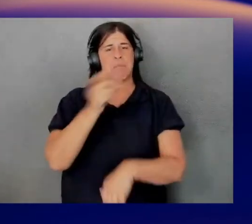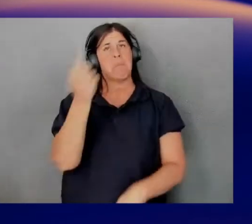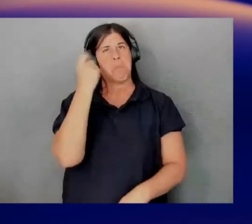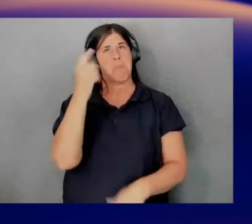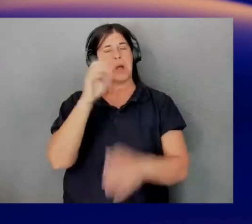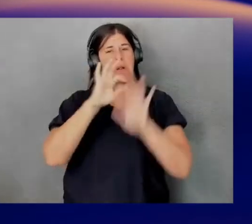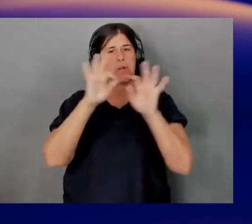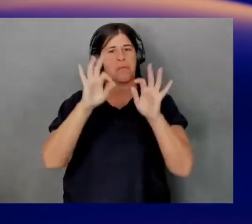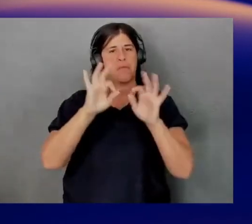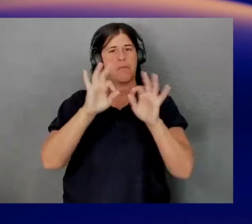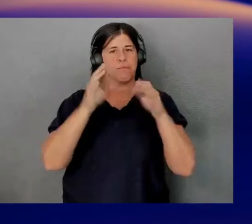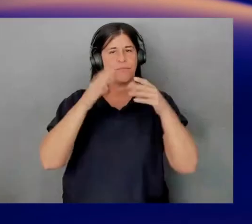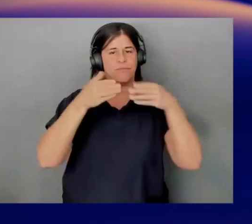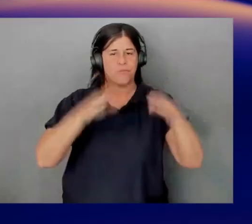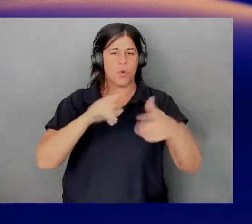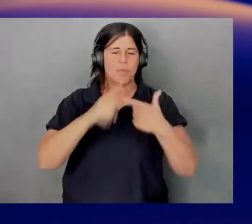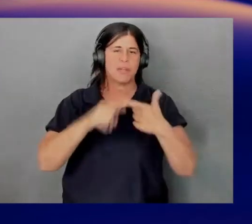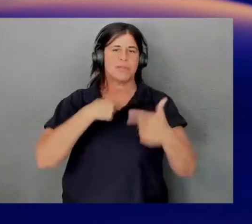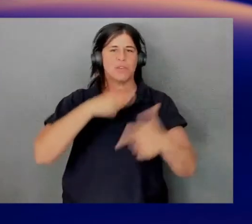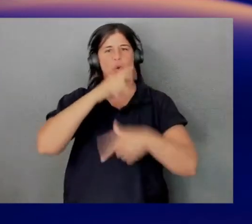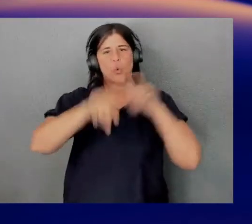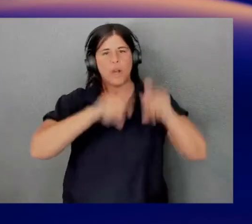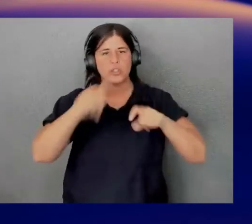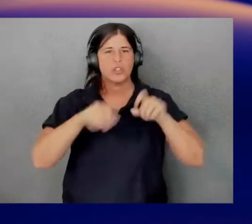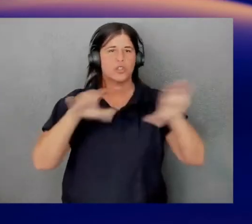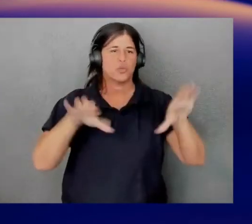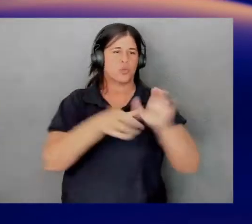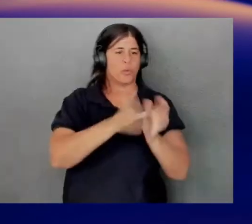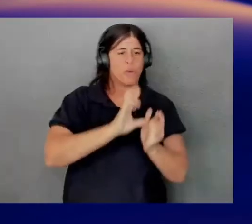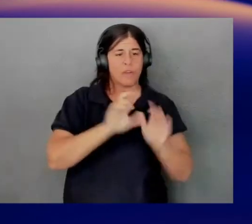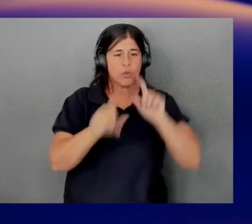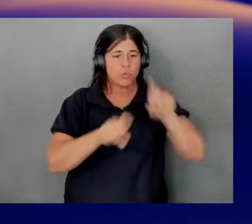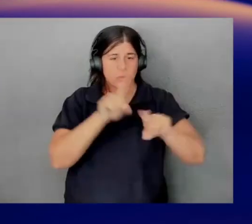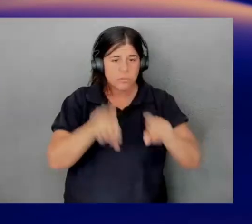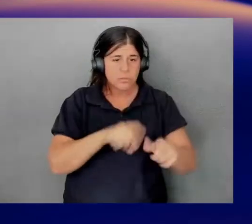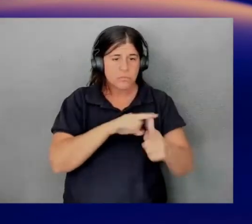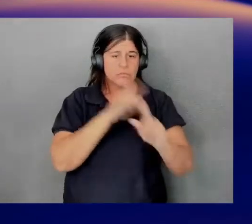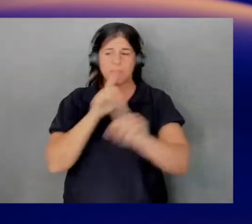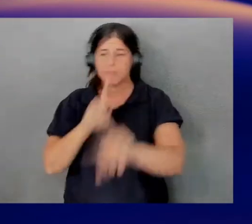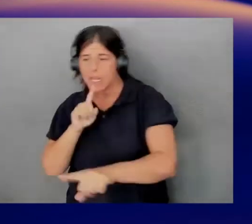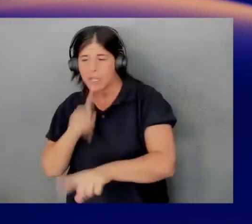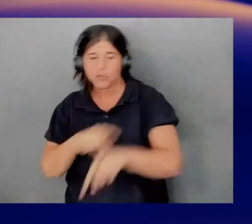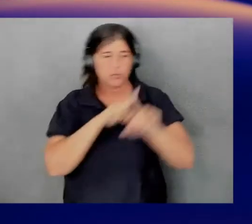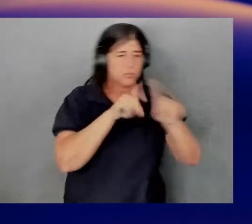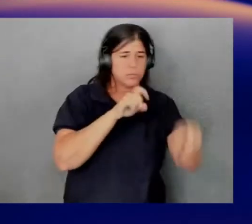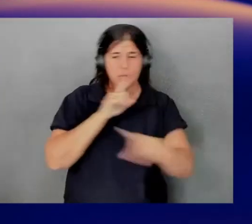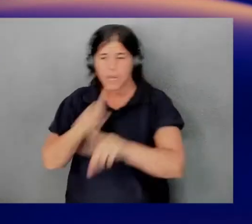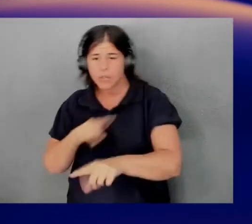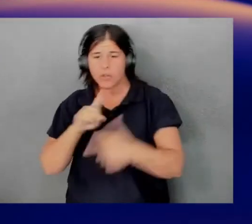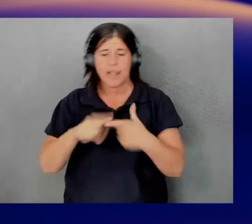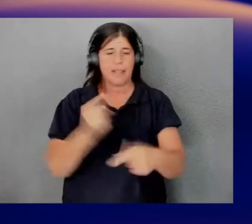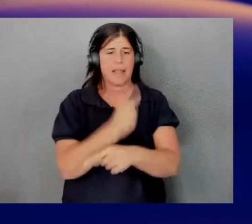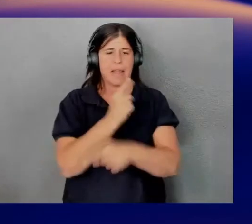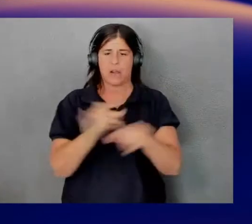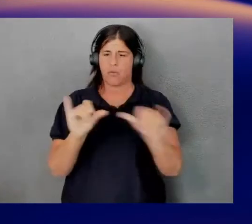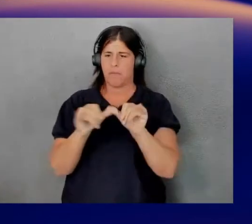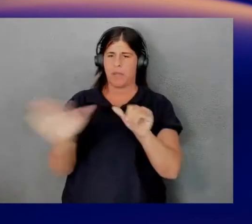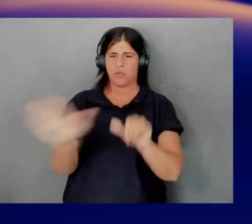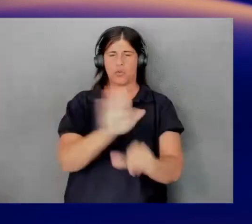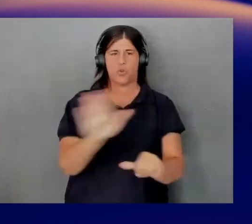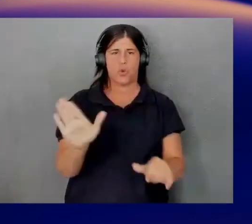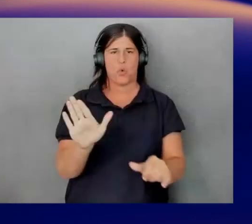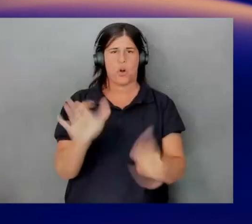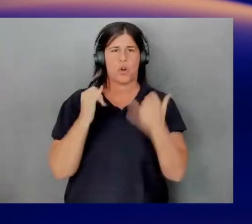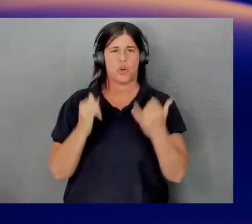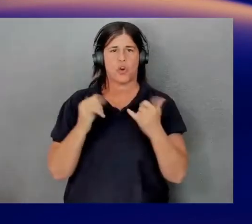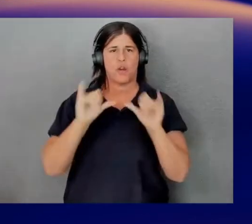questions, so you can essentially go through this review, kind of question and answer type of a setup, and then accurately measure your current architecture,